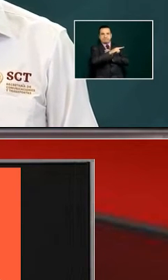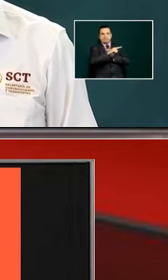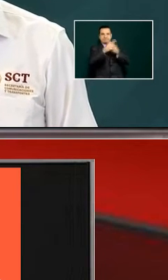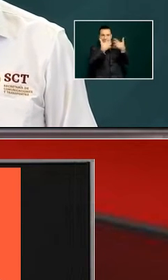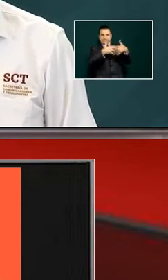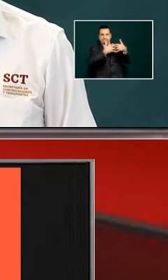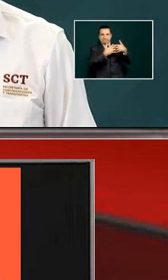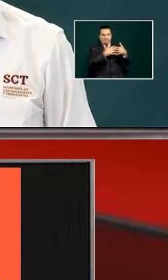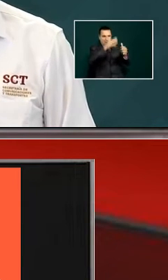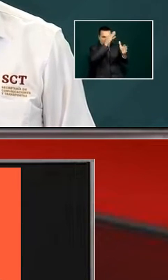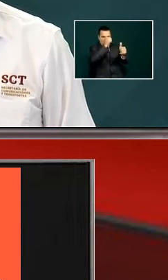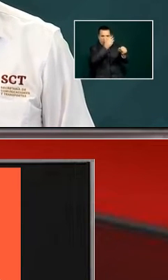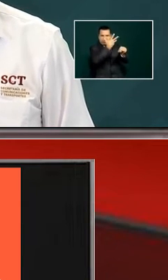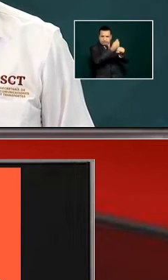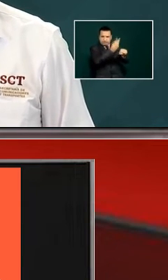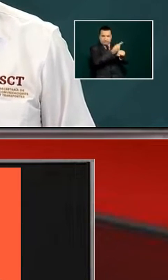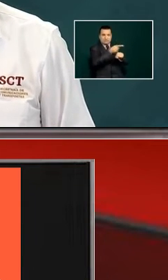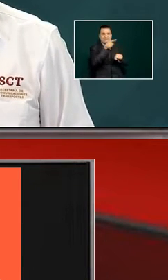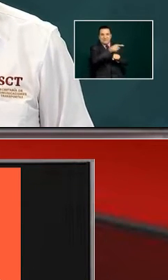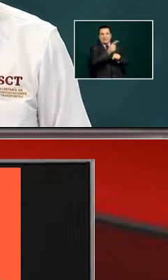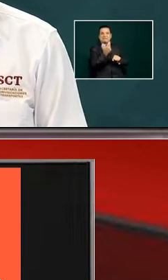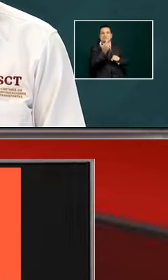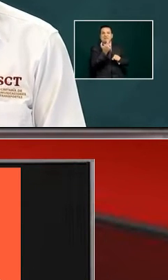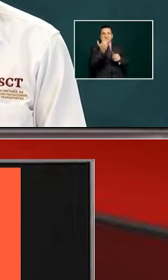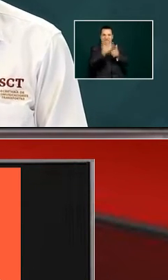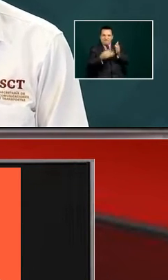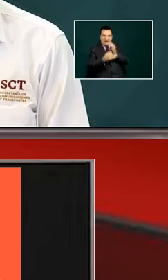area which has um